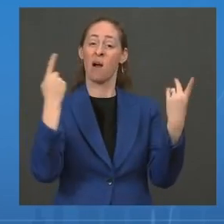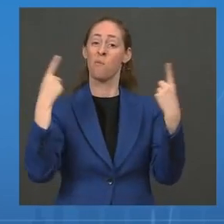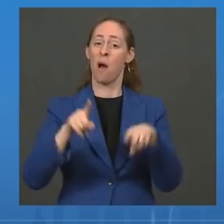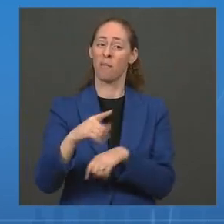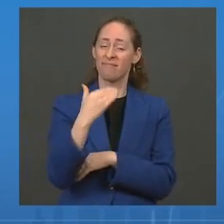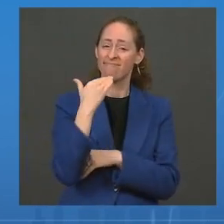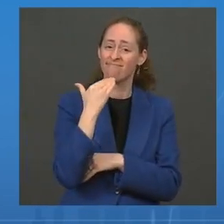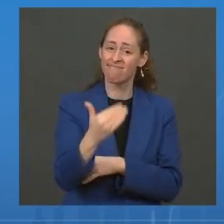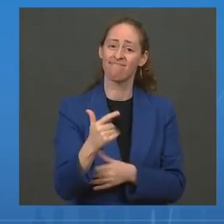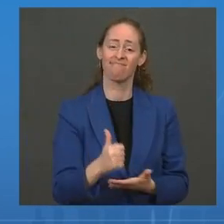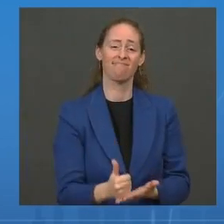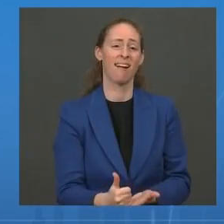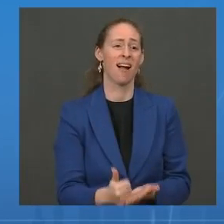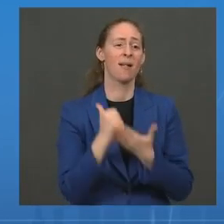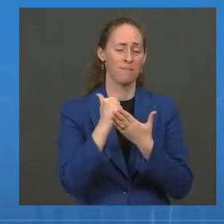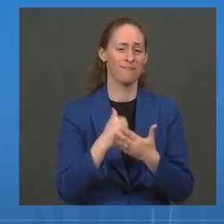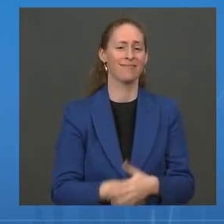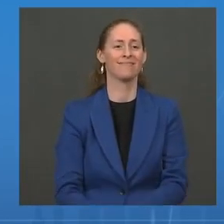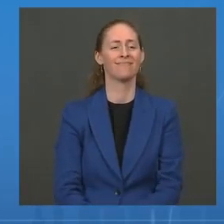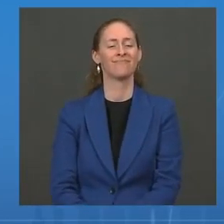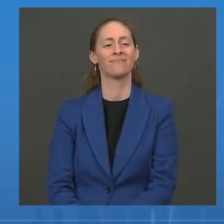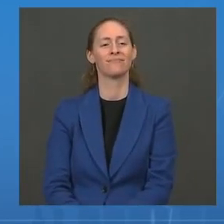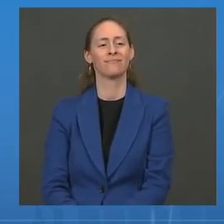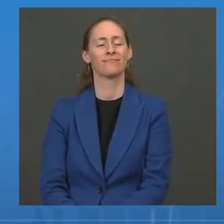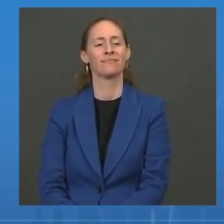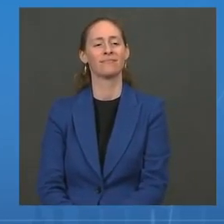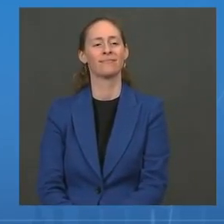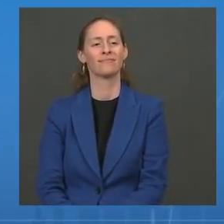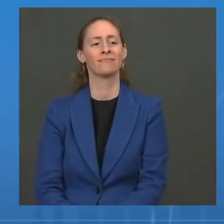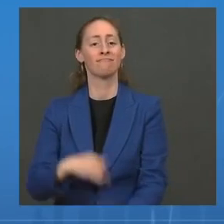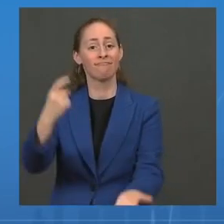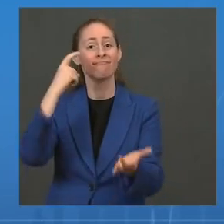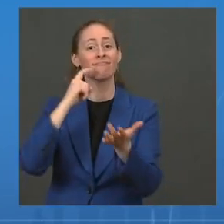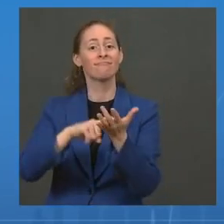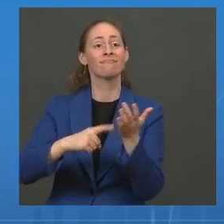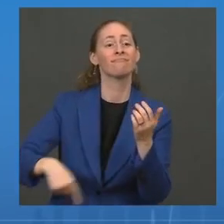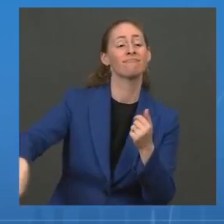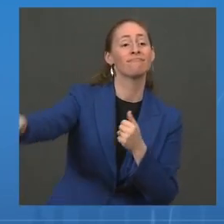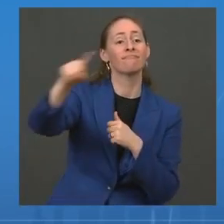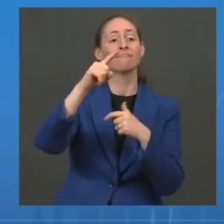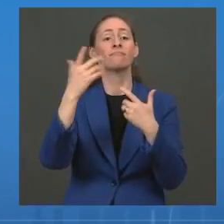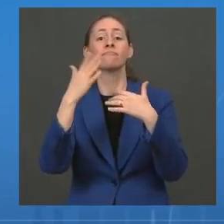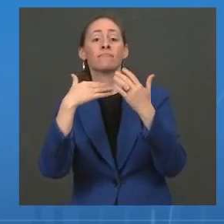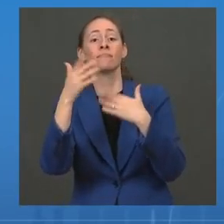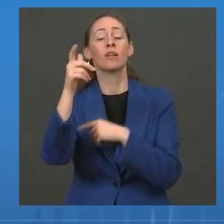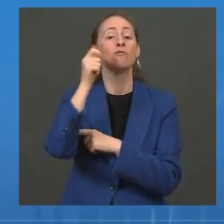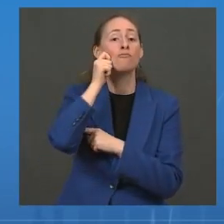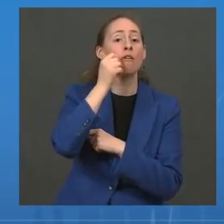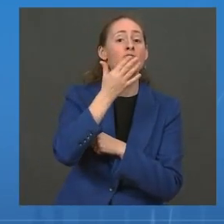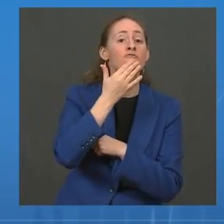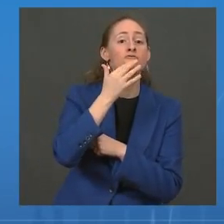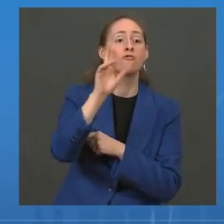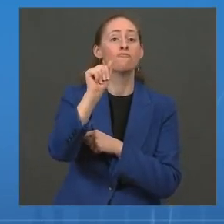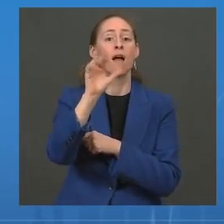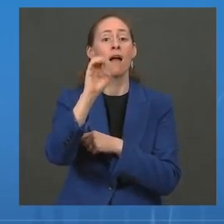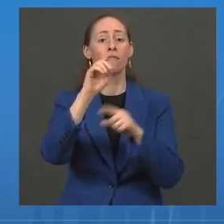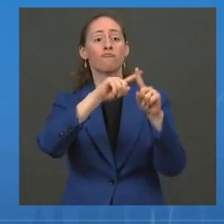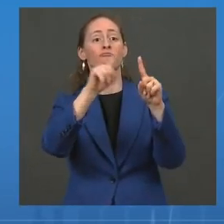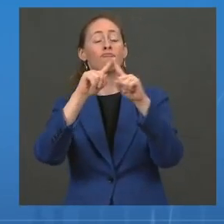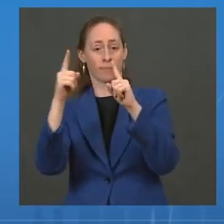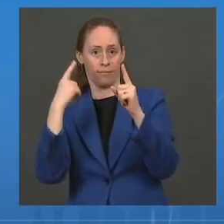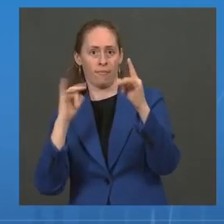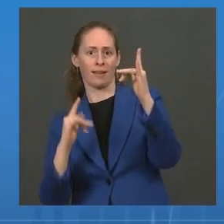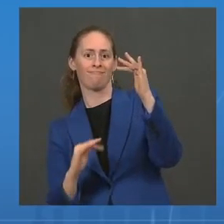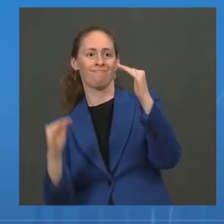We've effectively closed gaps in adult vaccination rates by race and ethnicity. The most recent Kaiser Family